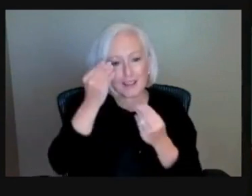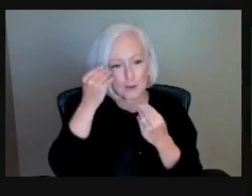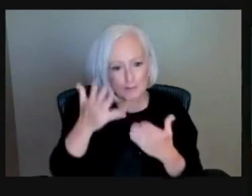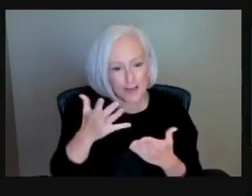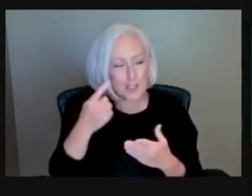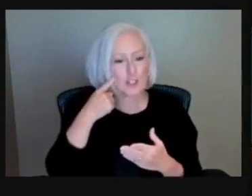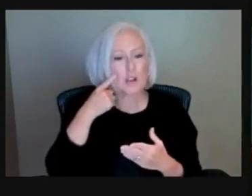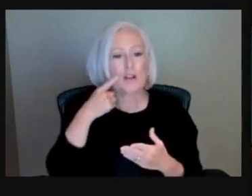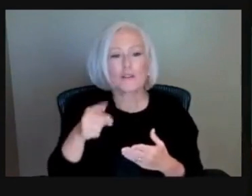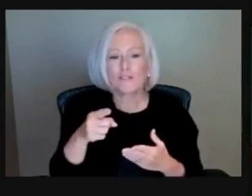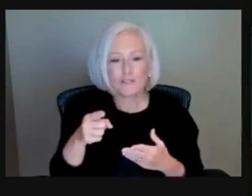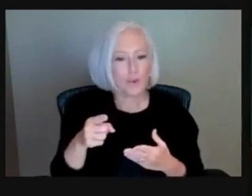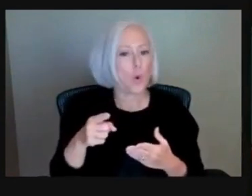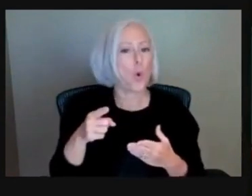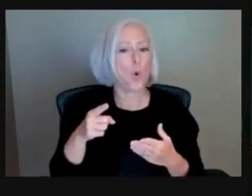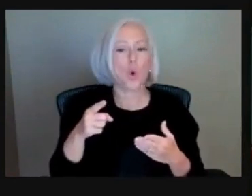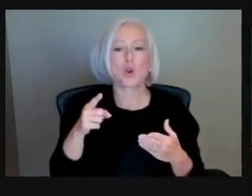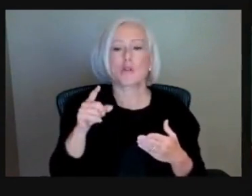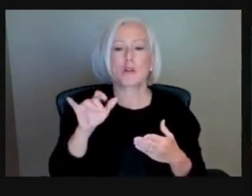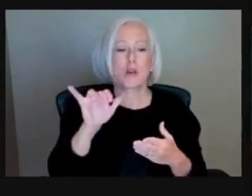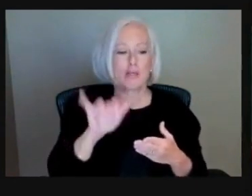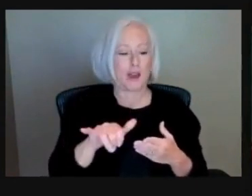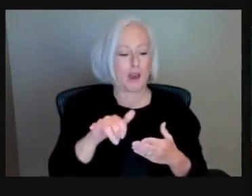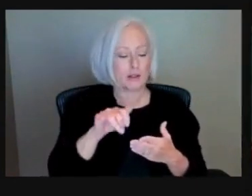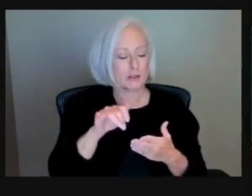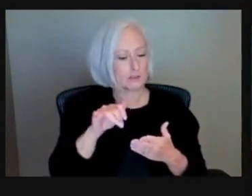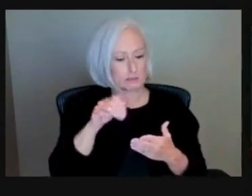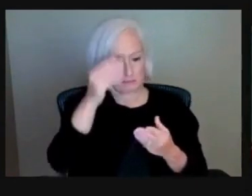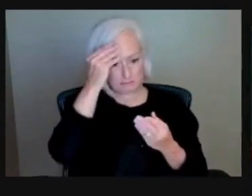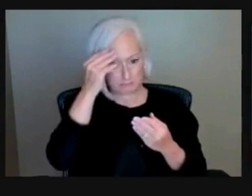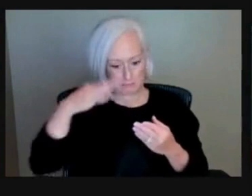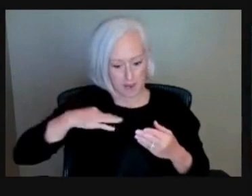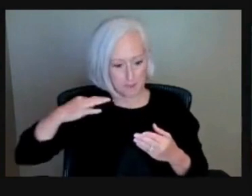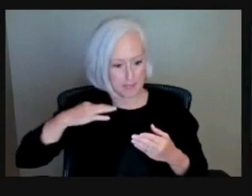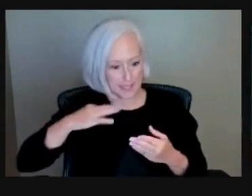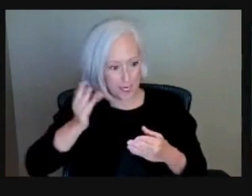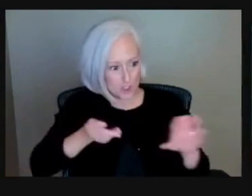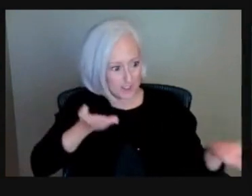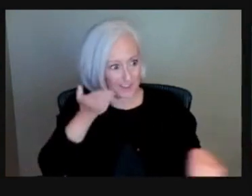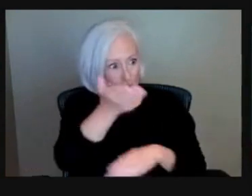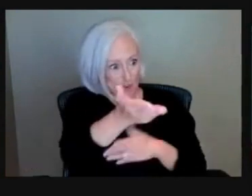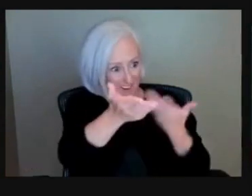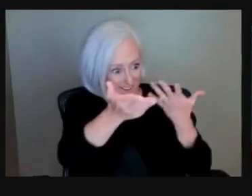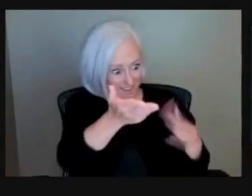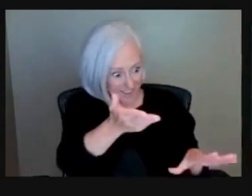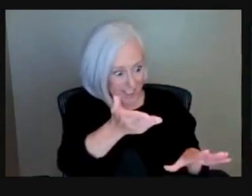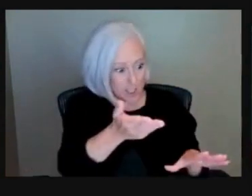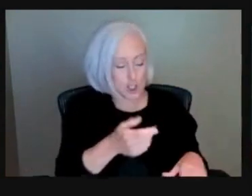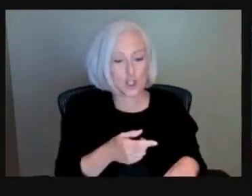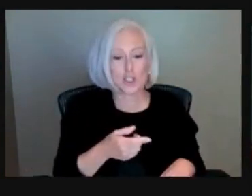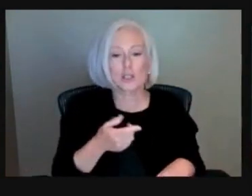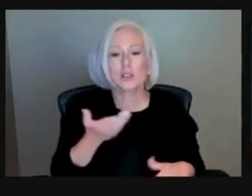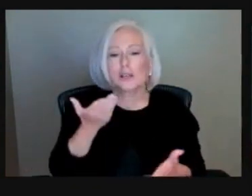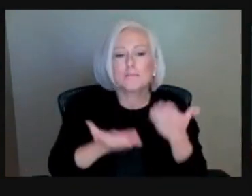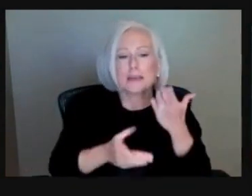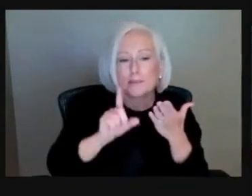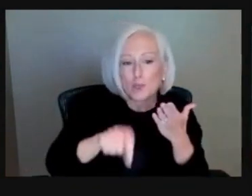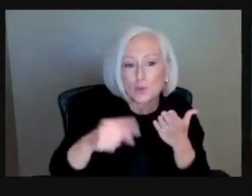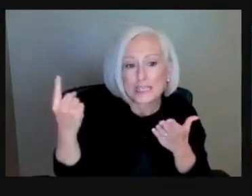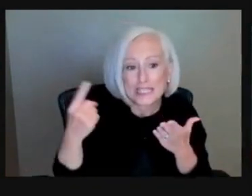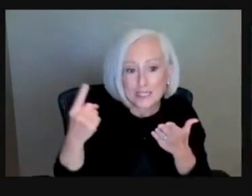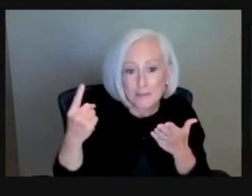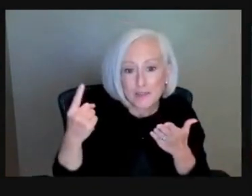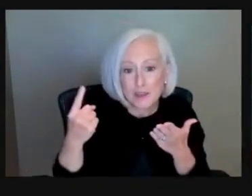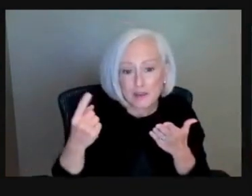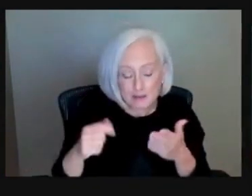Maybe they needed a letter of explanation. We turned it in and they officially say we're good. At that point, they cannot move